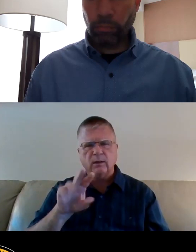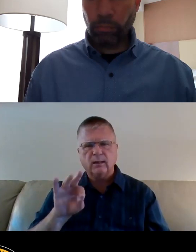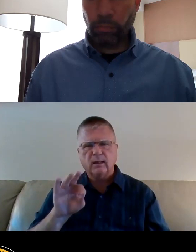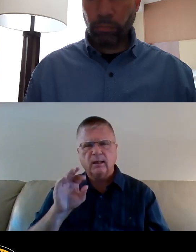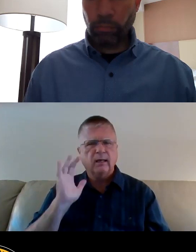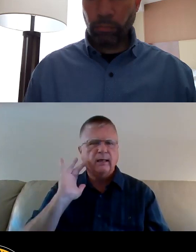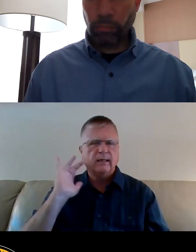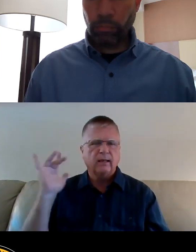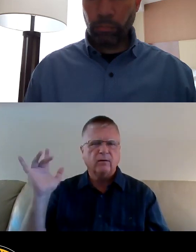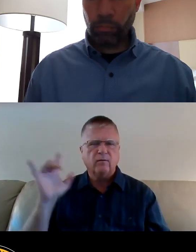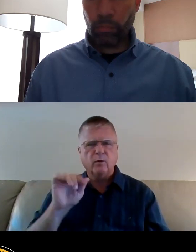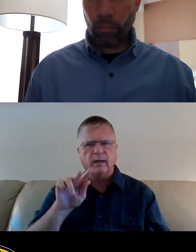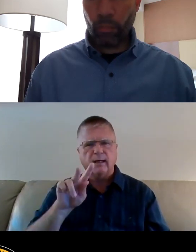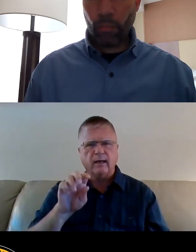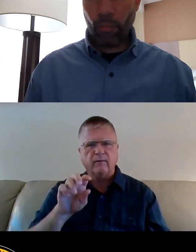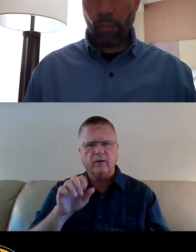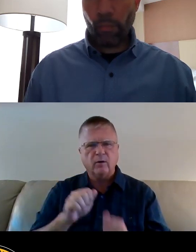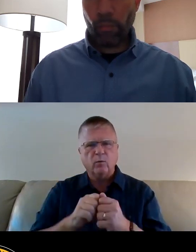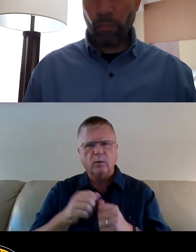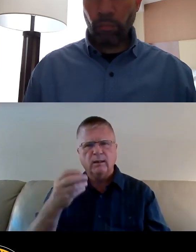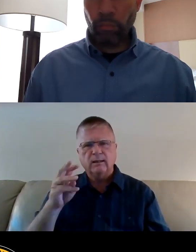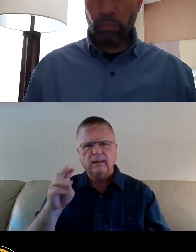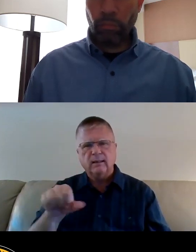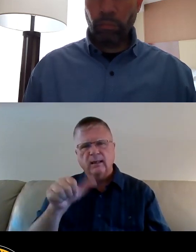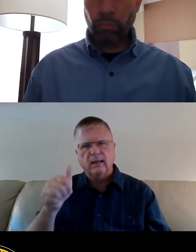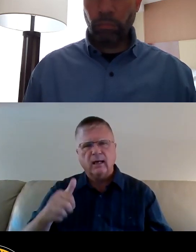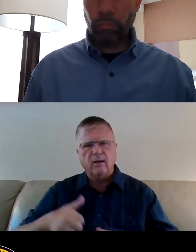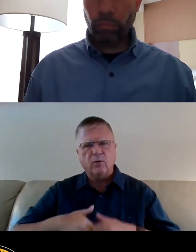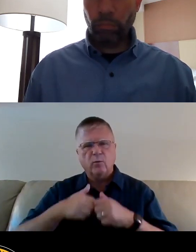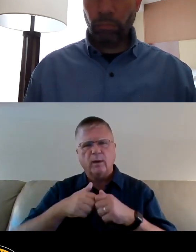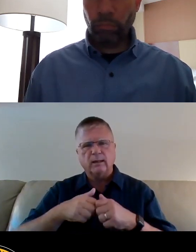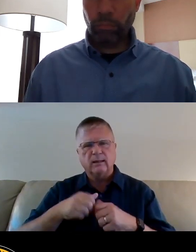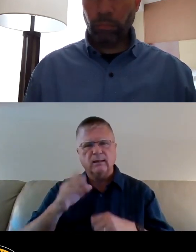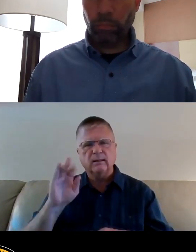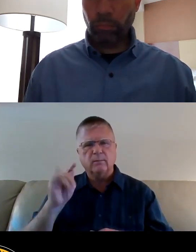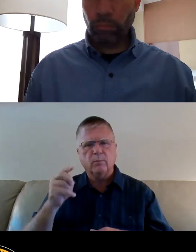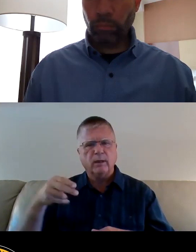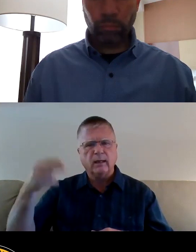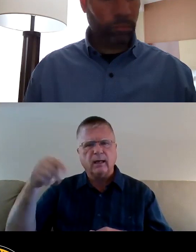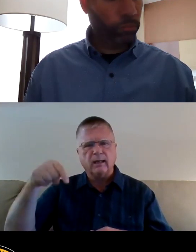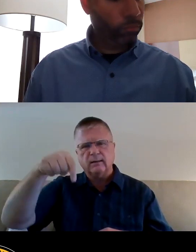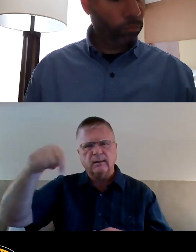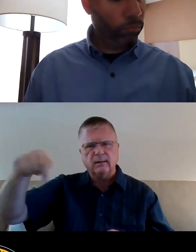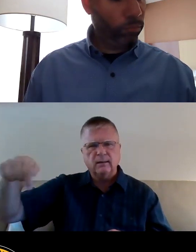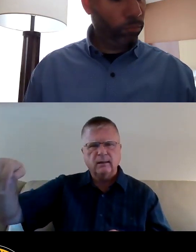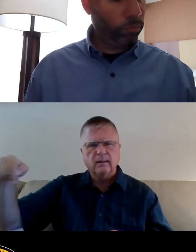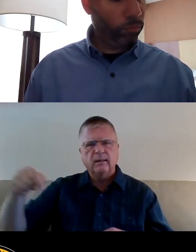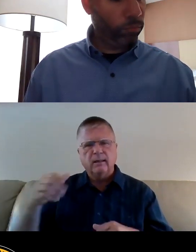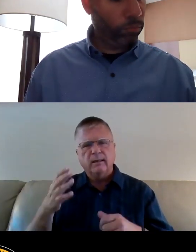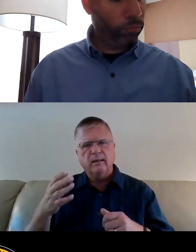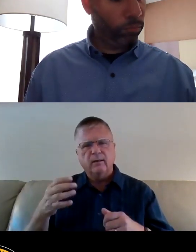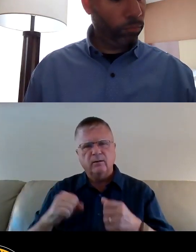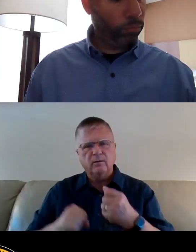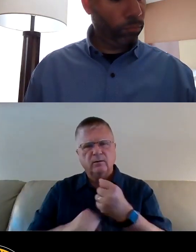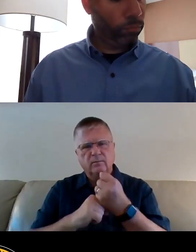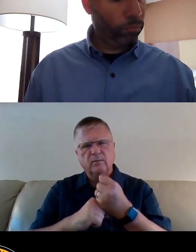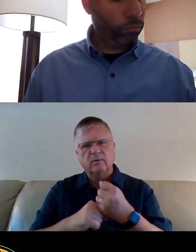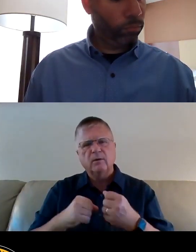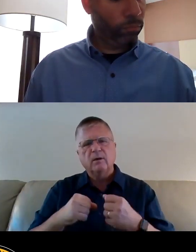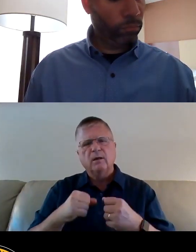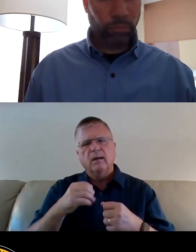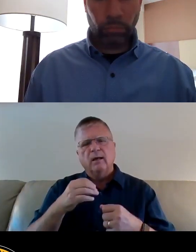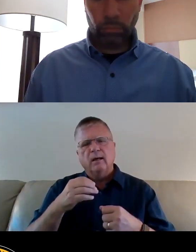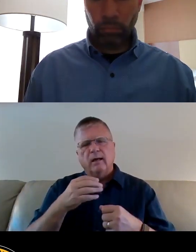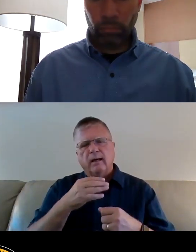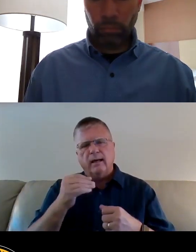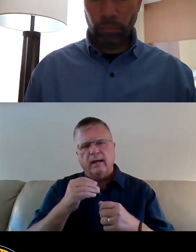Avenue with 16 other residents of Brighton Heights who are here to express their approval and vote in support of